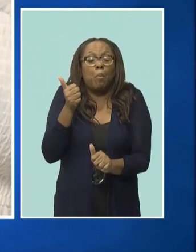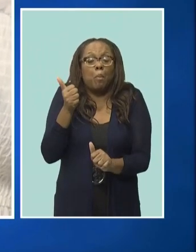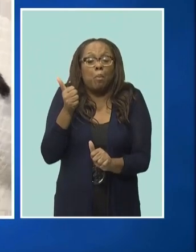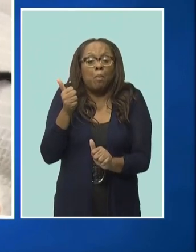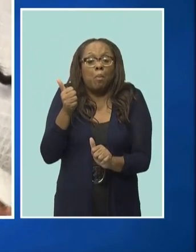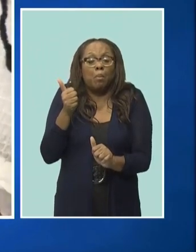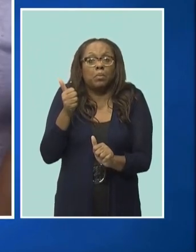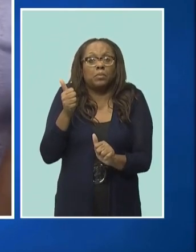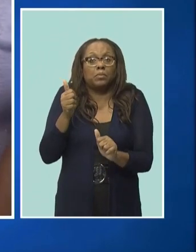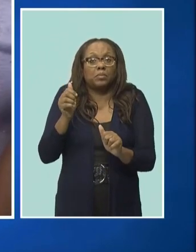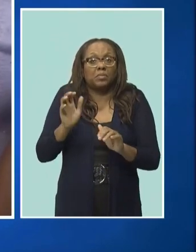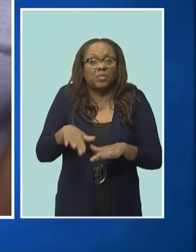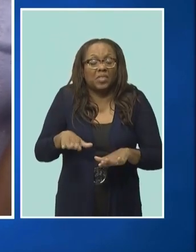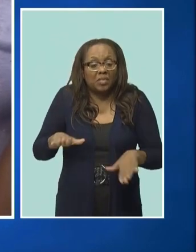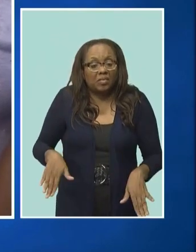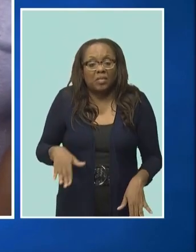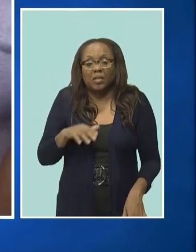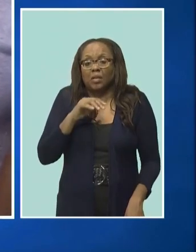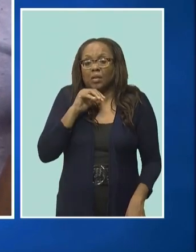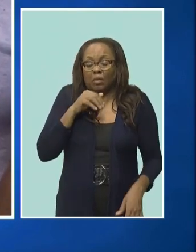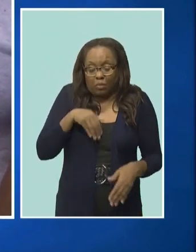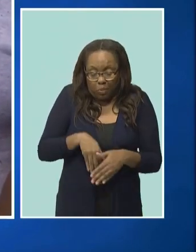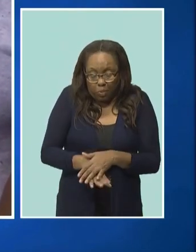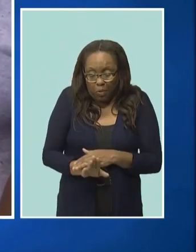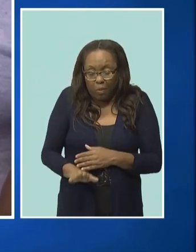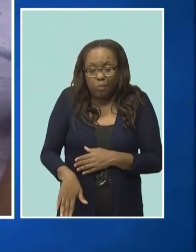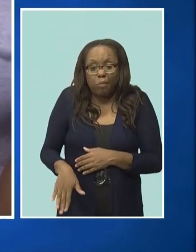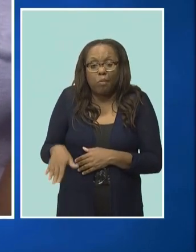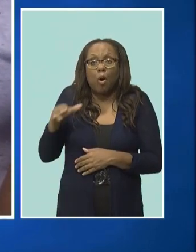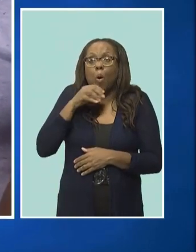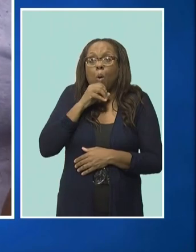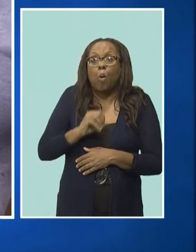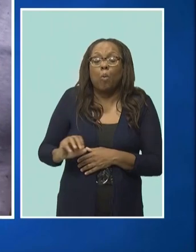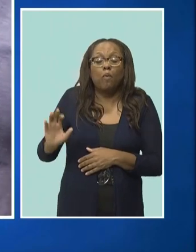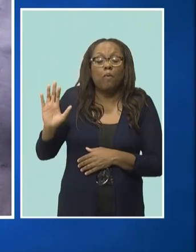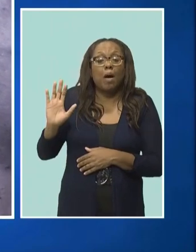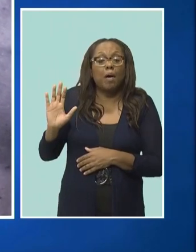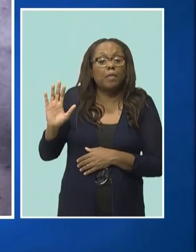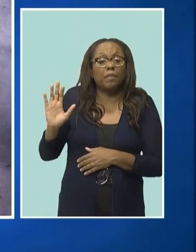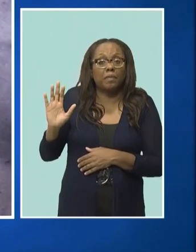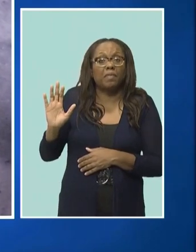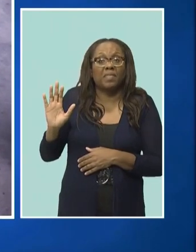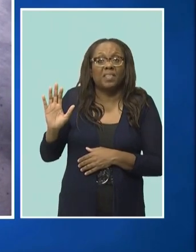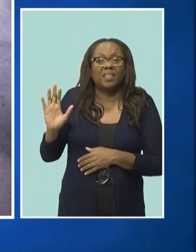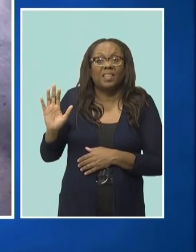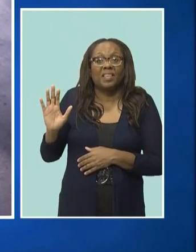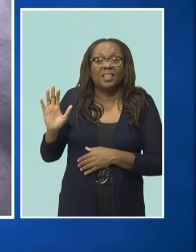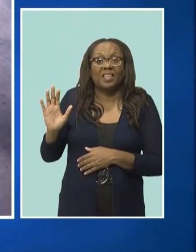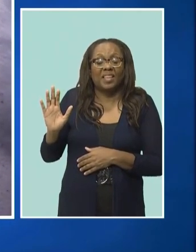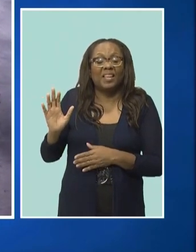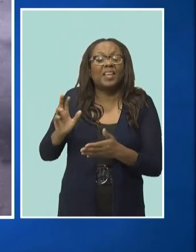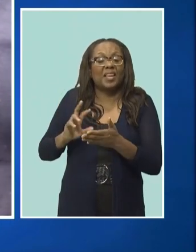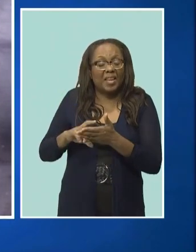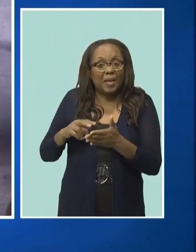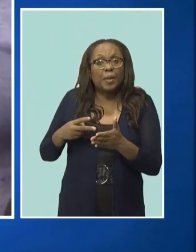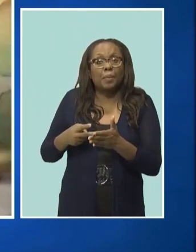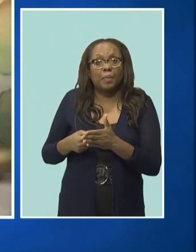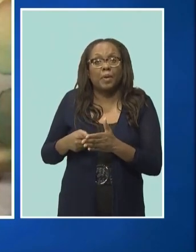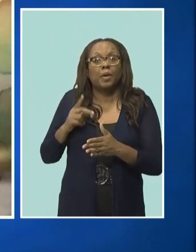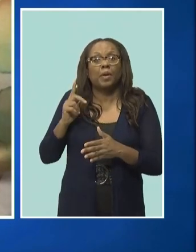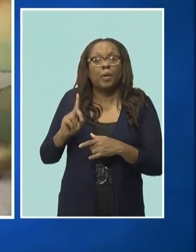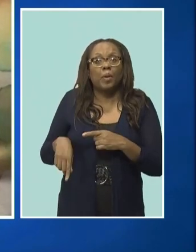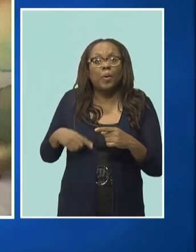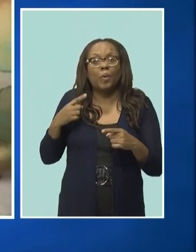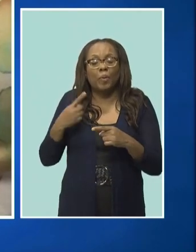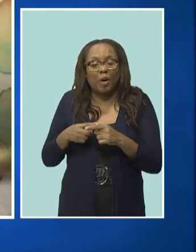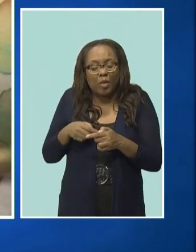to the age of five, which is a milestone in global health, are little ones who don't make it during that first month of life. So it